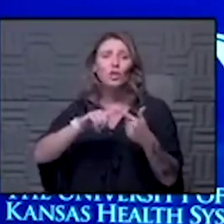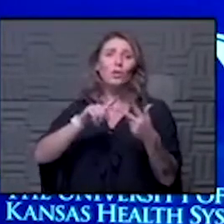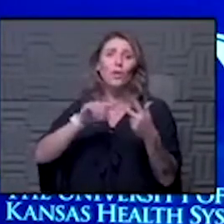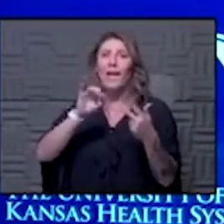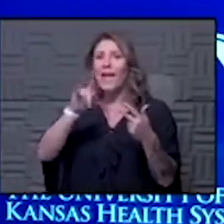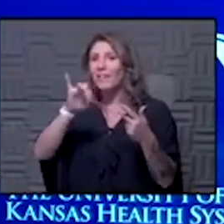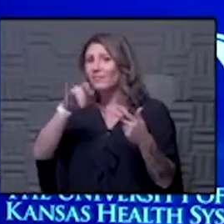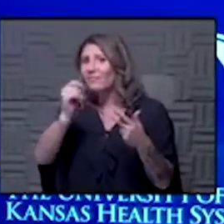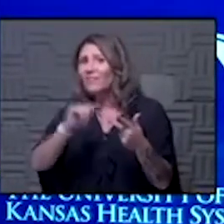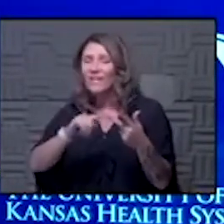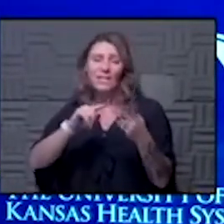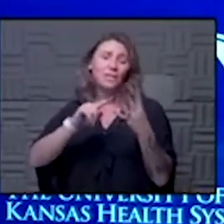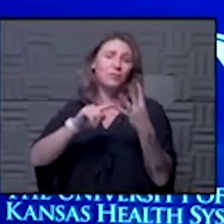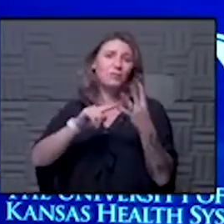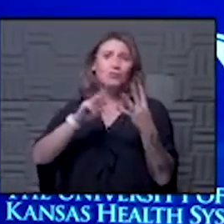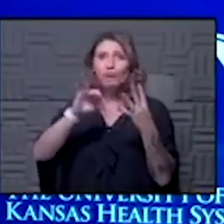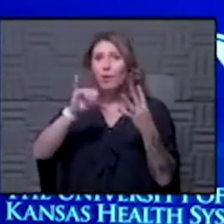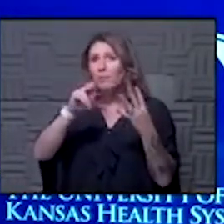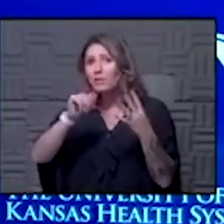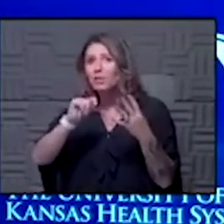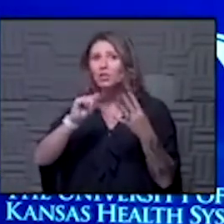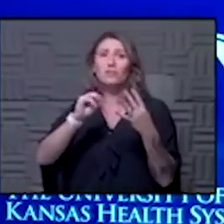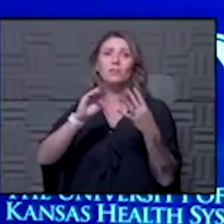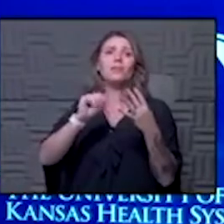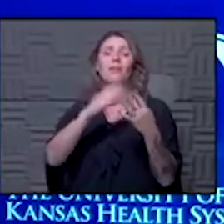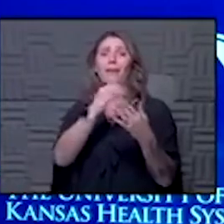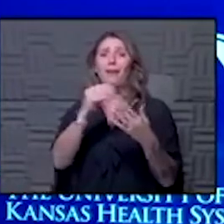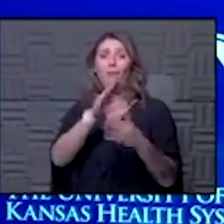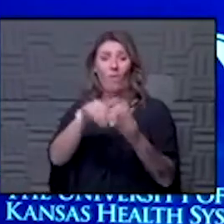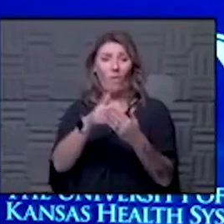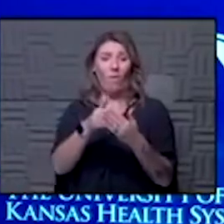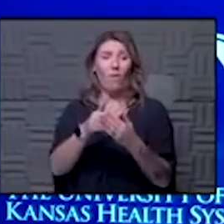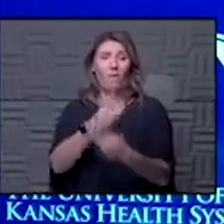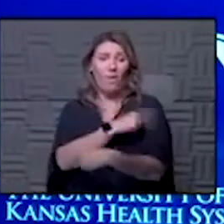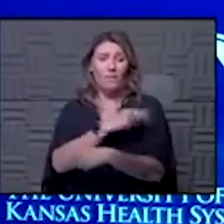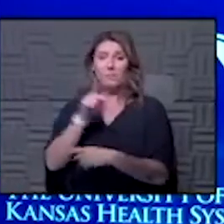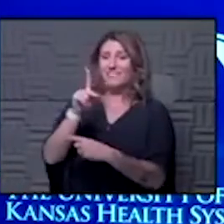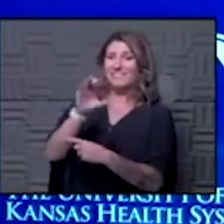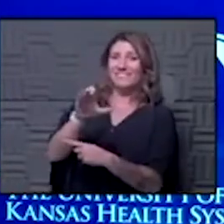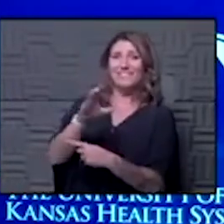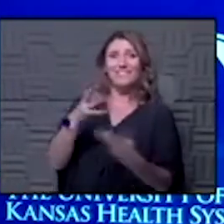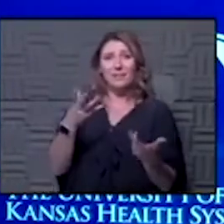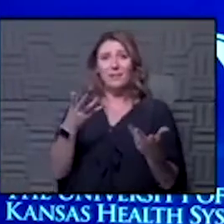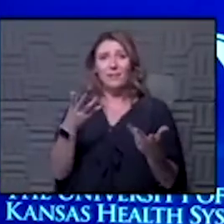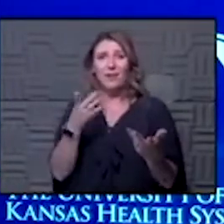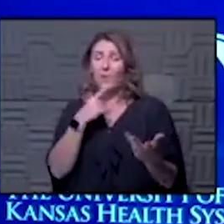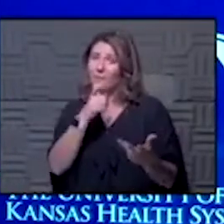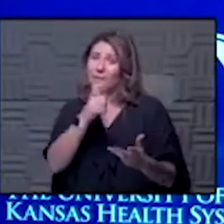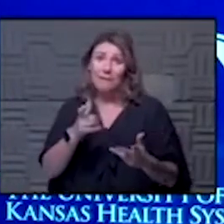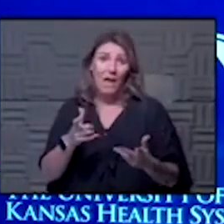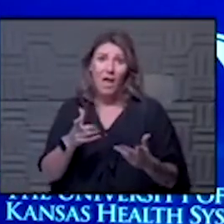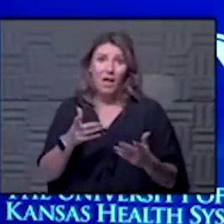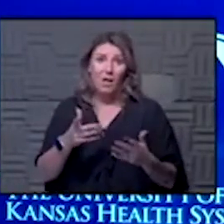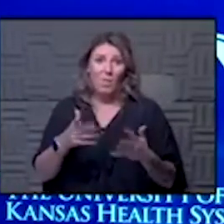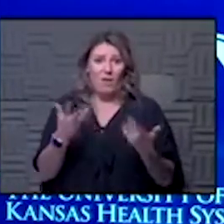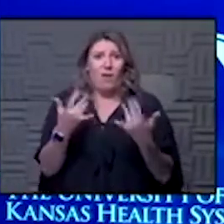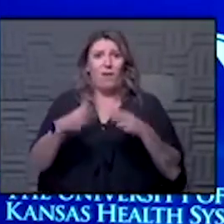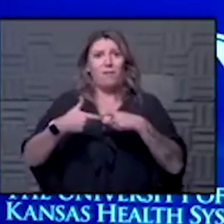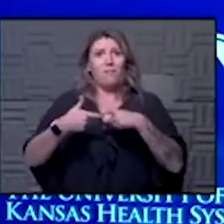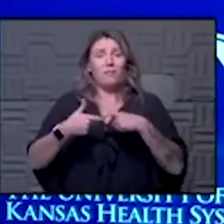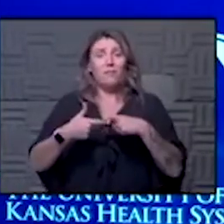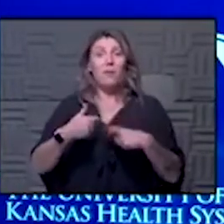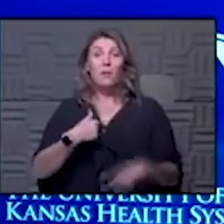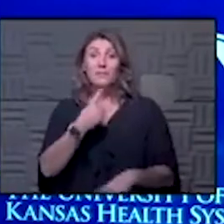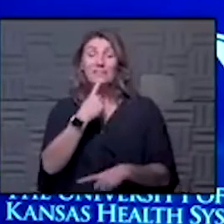safe at the hospitals here in kansas city i really believe that then i would not hesitate to come get care in fact i would say that when it